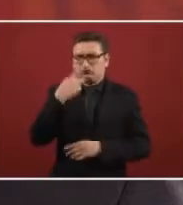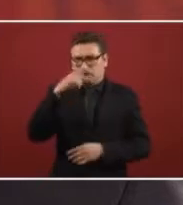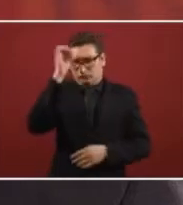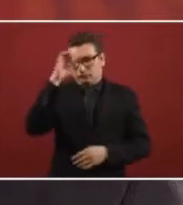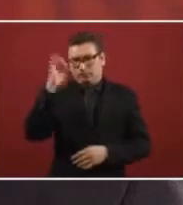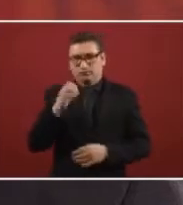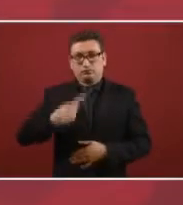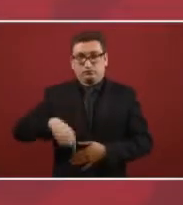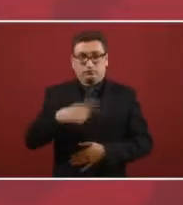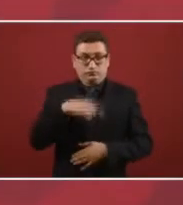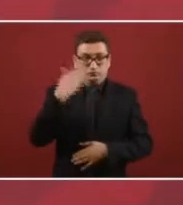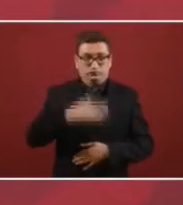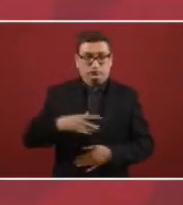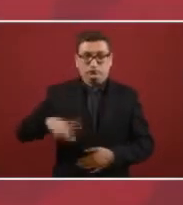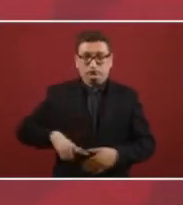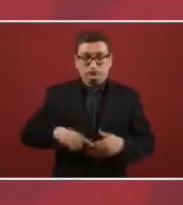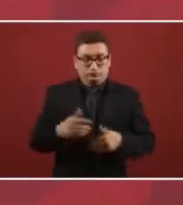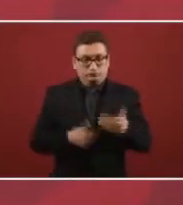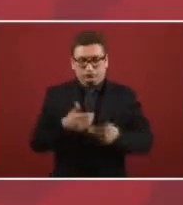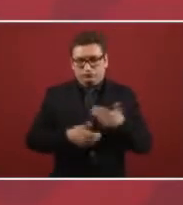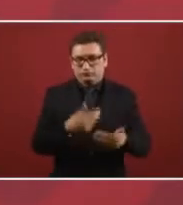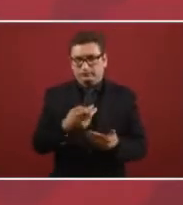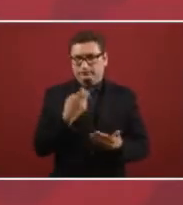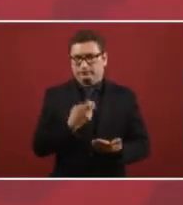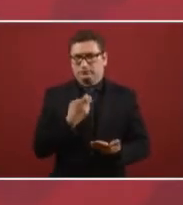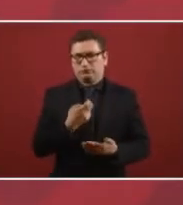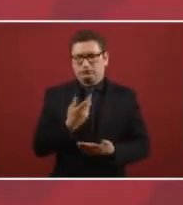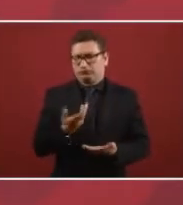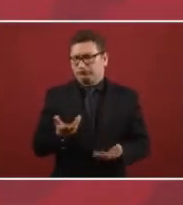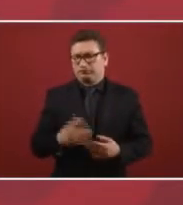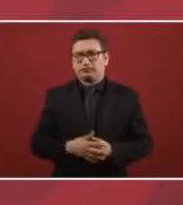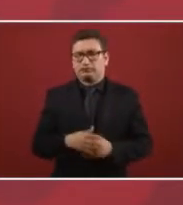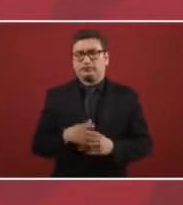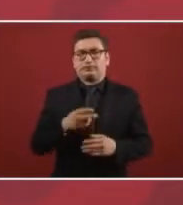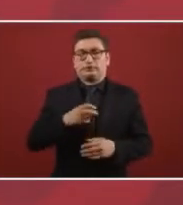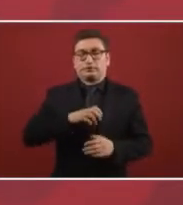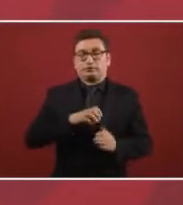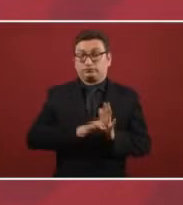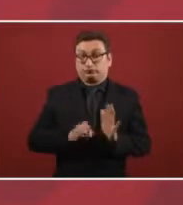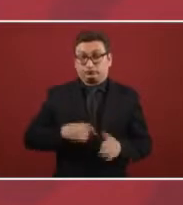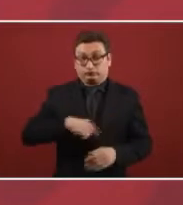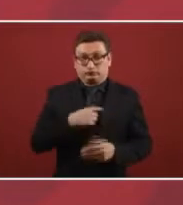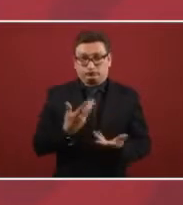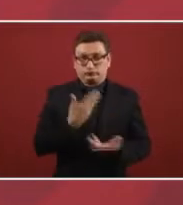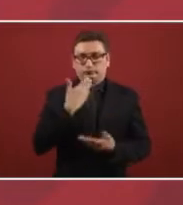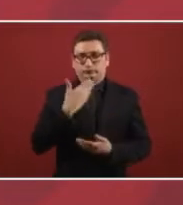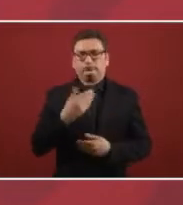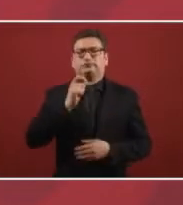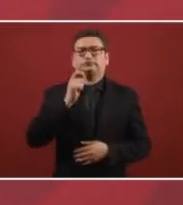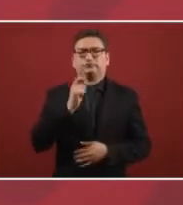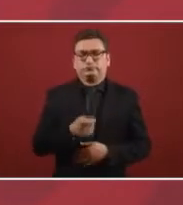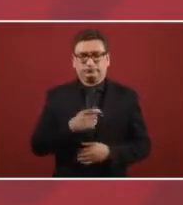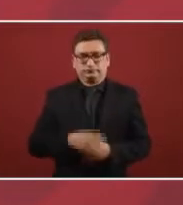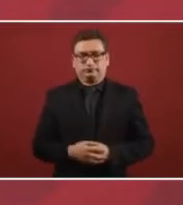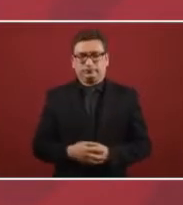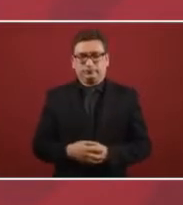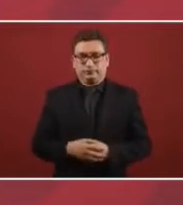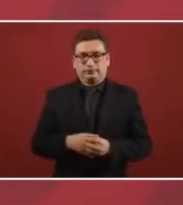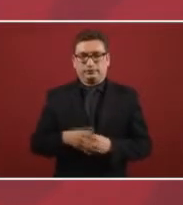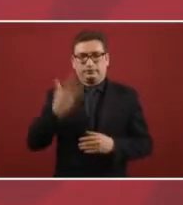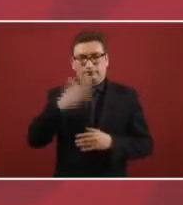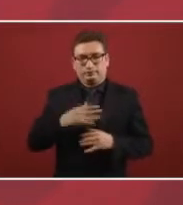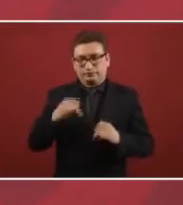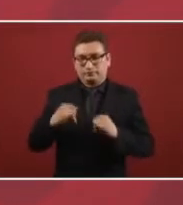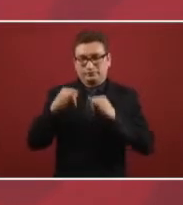regarding our politics. But what we're doing now, for example, is reactivate